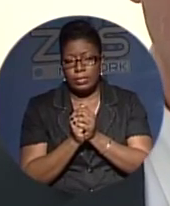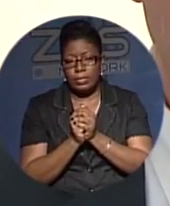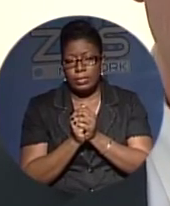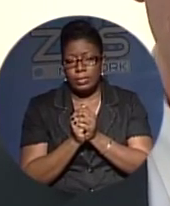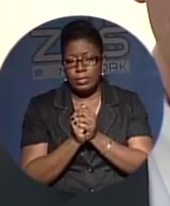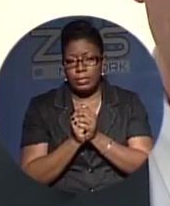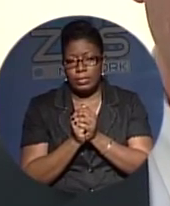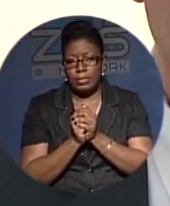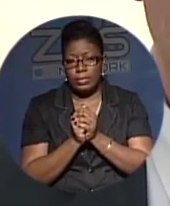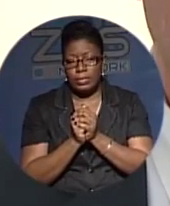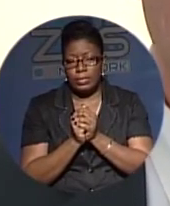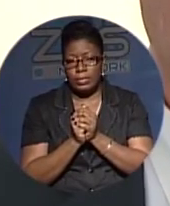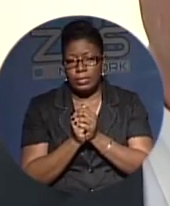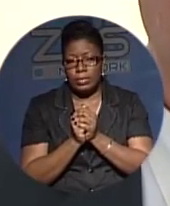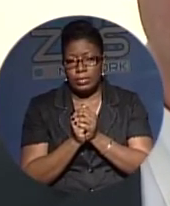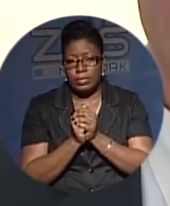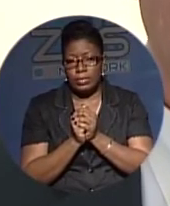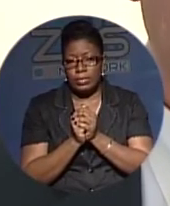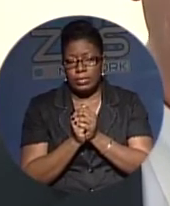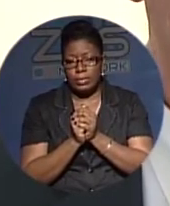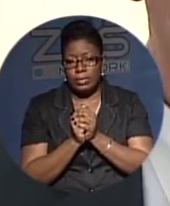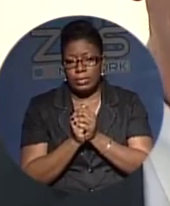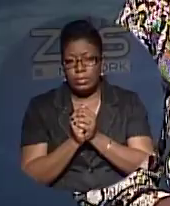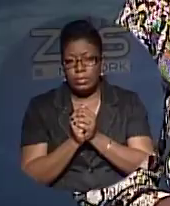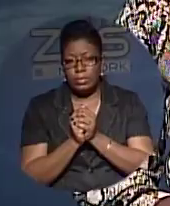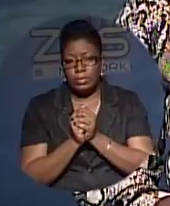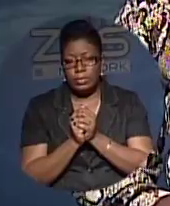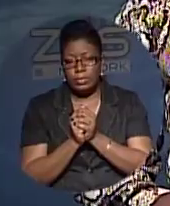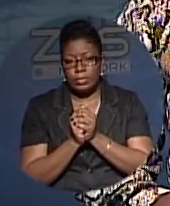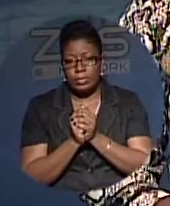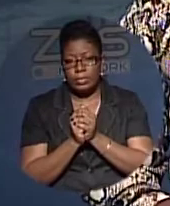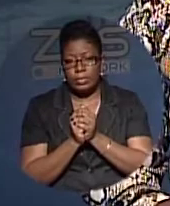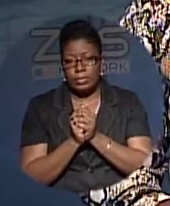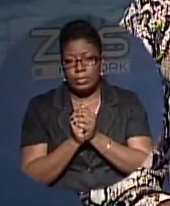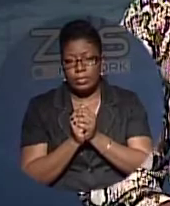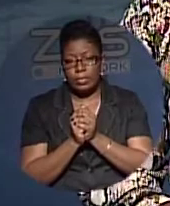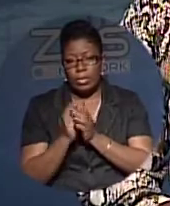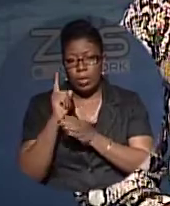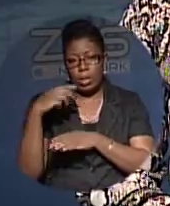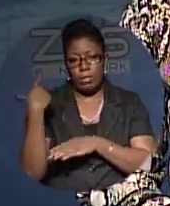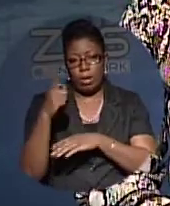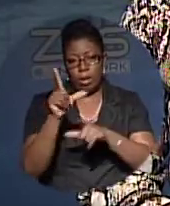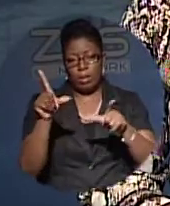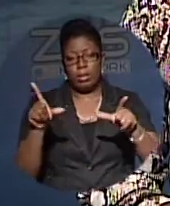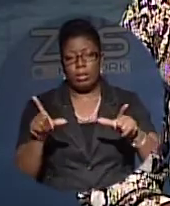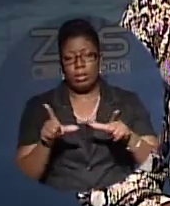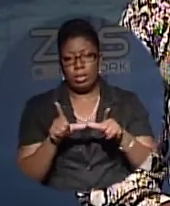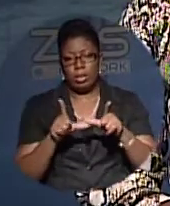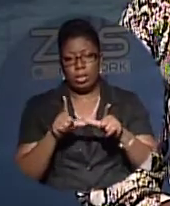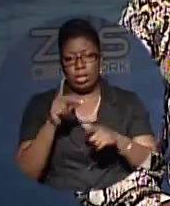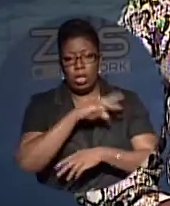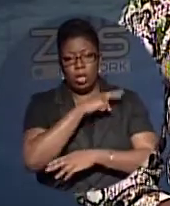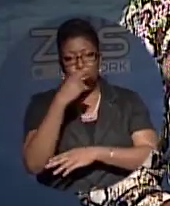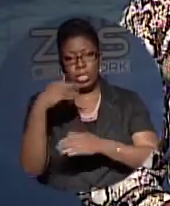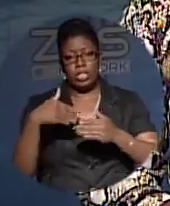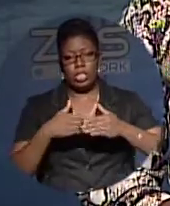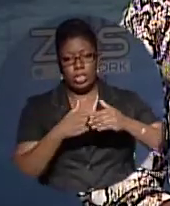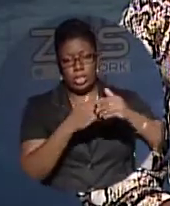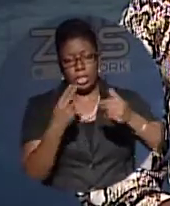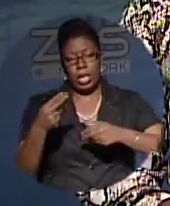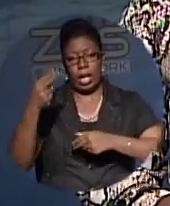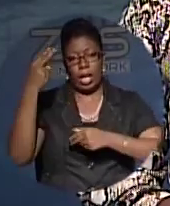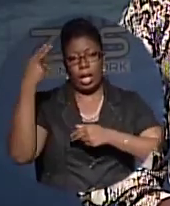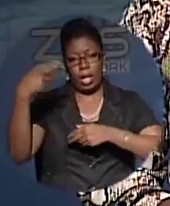of the people that are employed by them. One of our local religious leaders is ascending to high office,